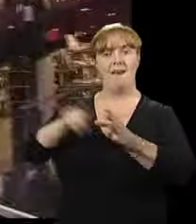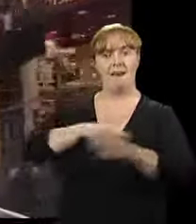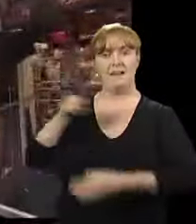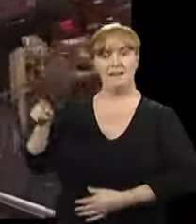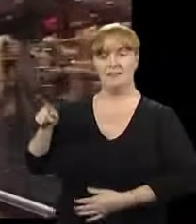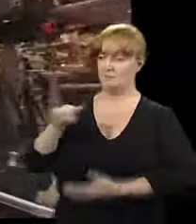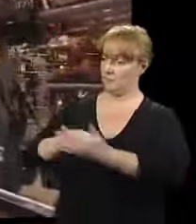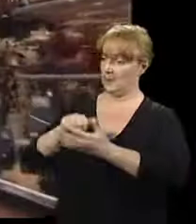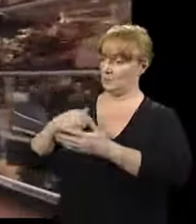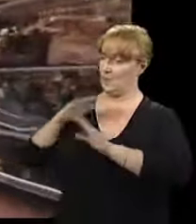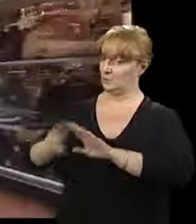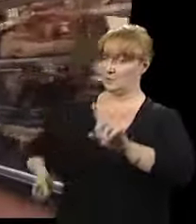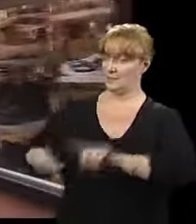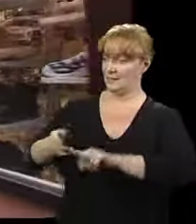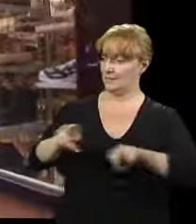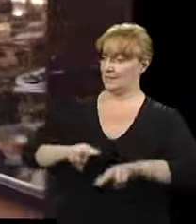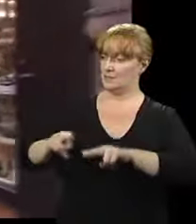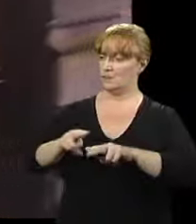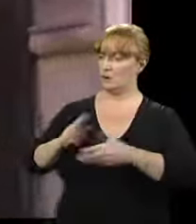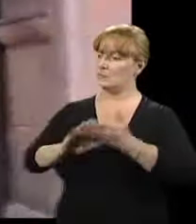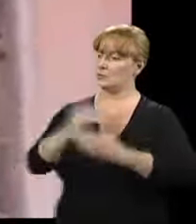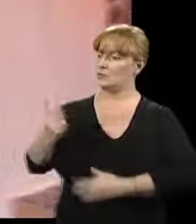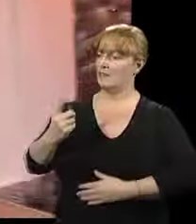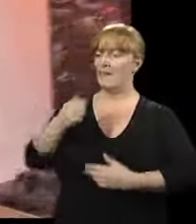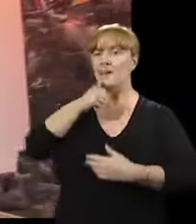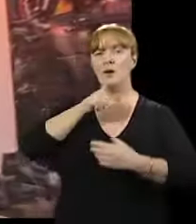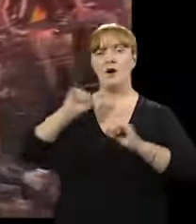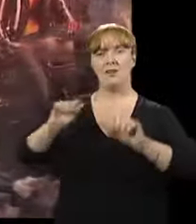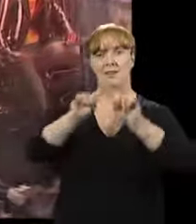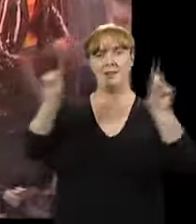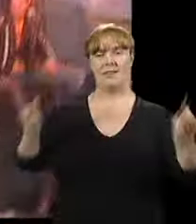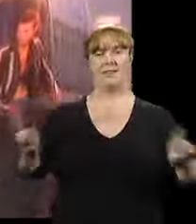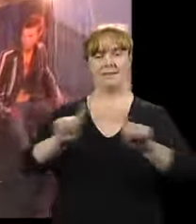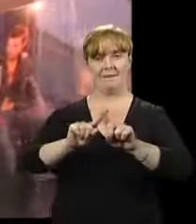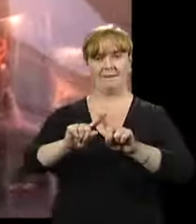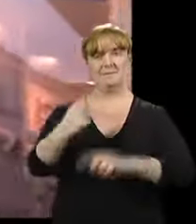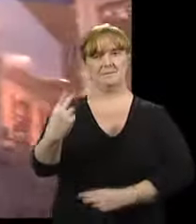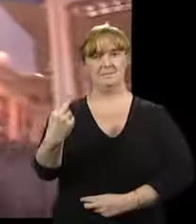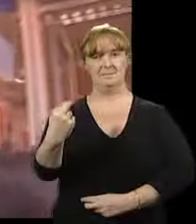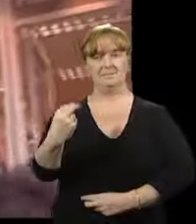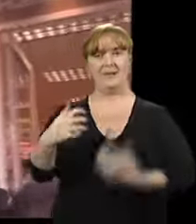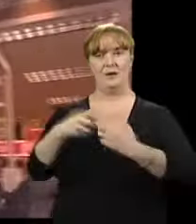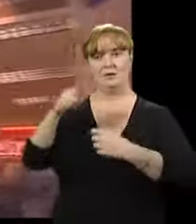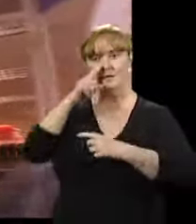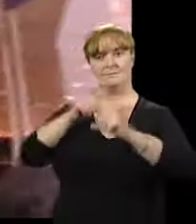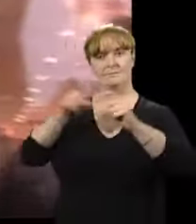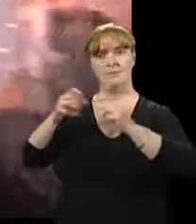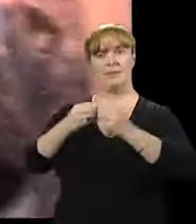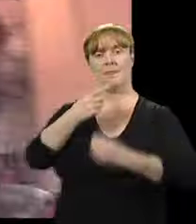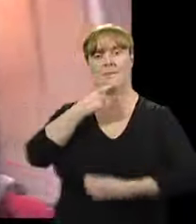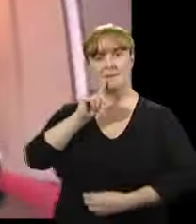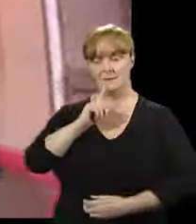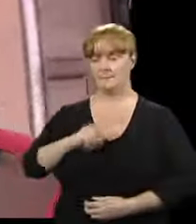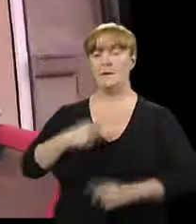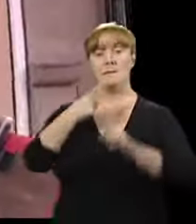of you using your Liberator and we sent them a video of you talking to people and also we sent